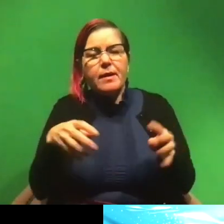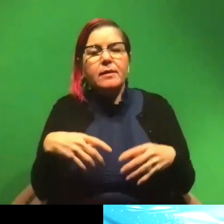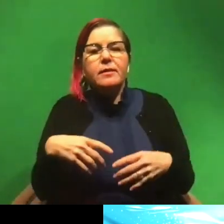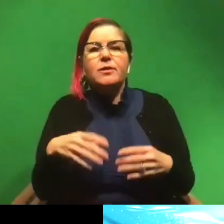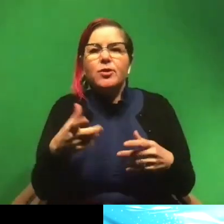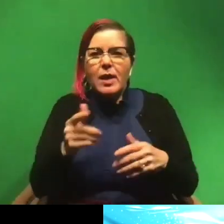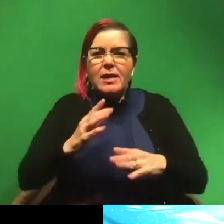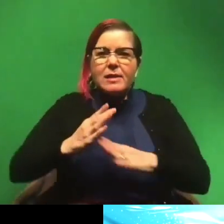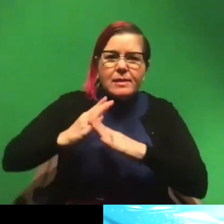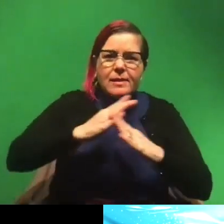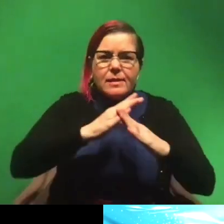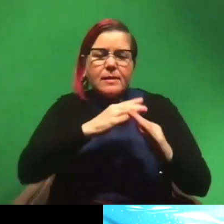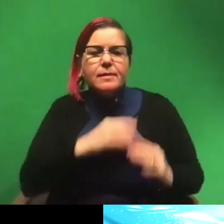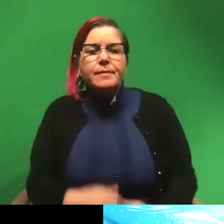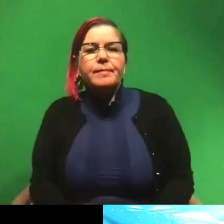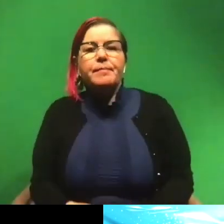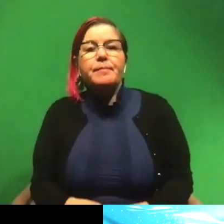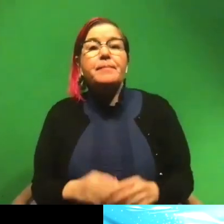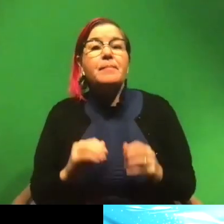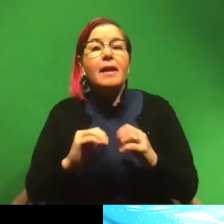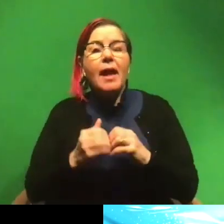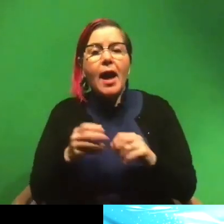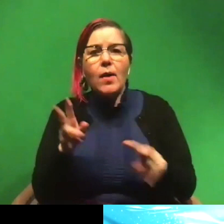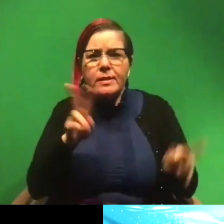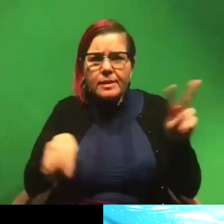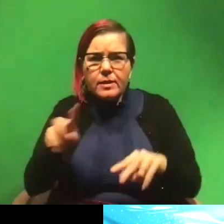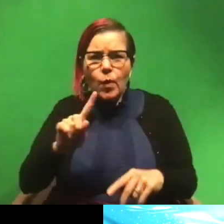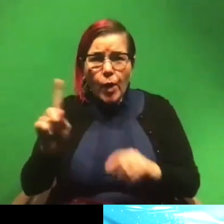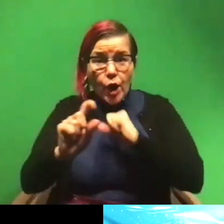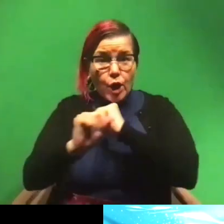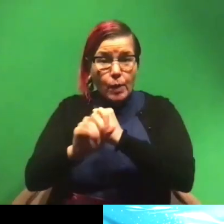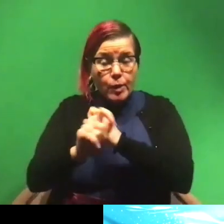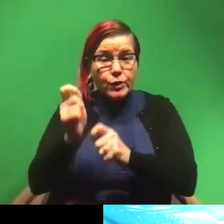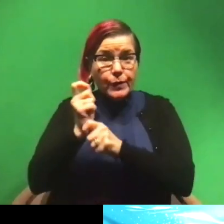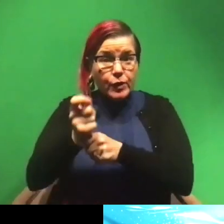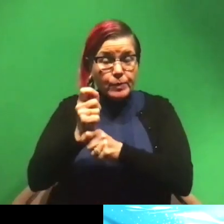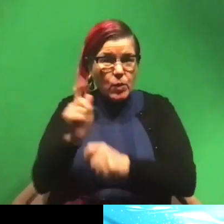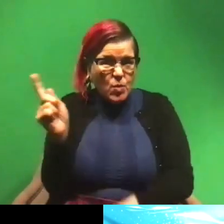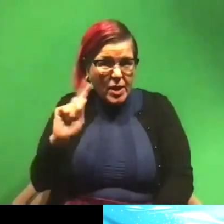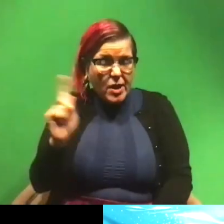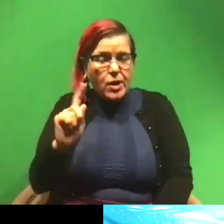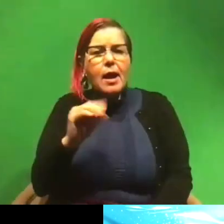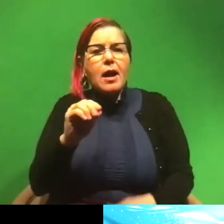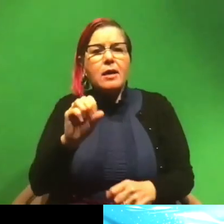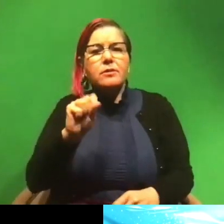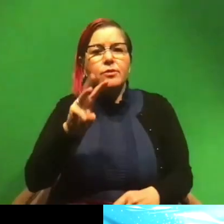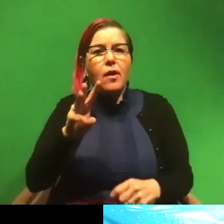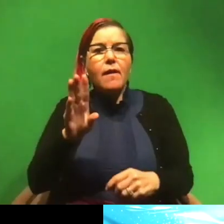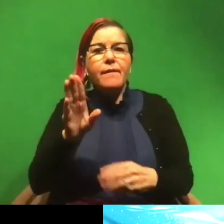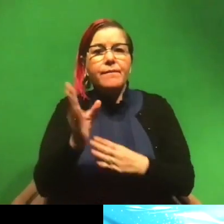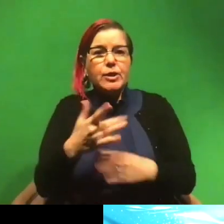as much as possible by looking at where the commercial fishermen are fishing and where the sawfish are spending a lot of time.